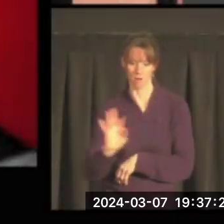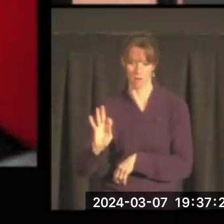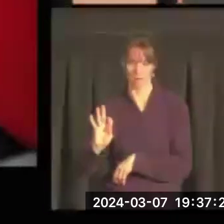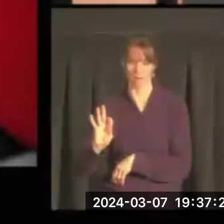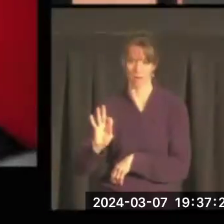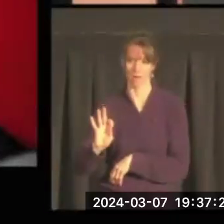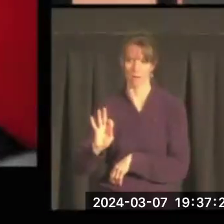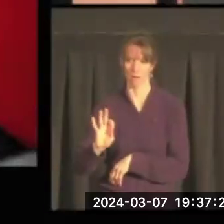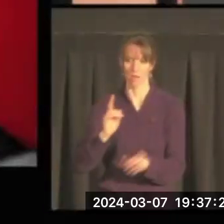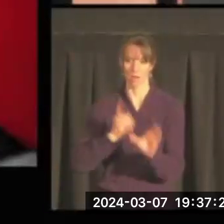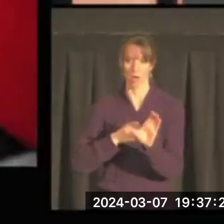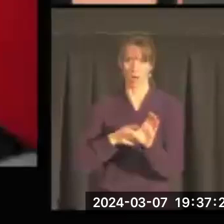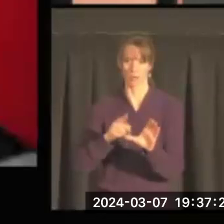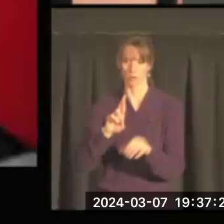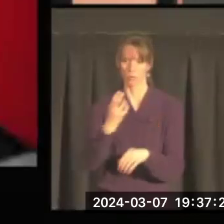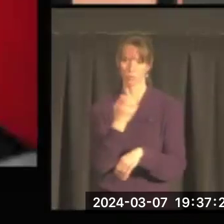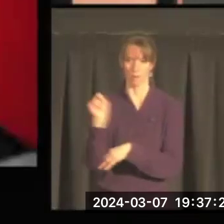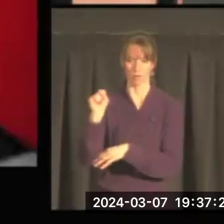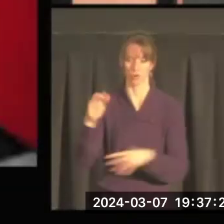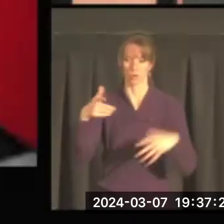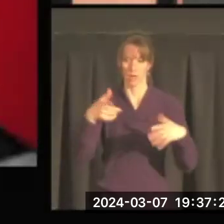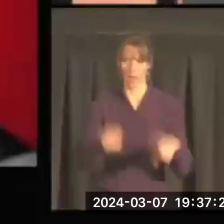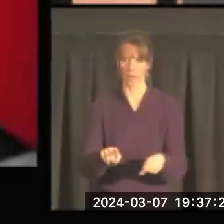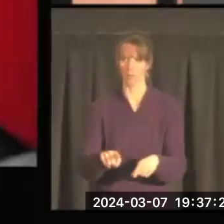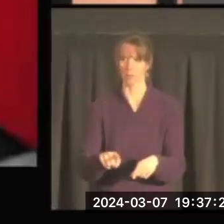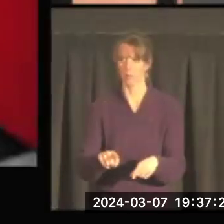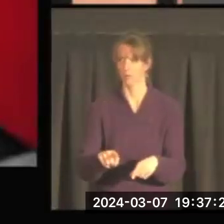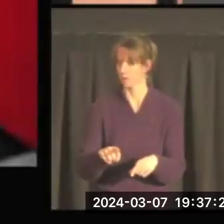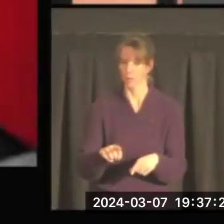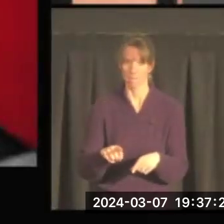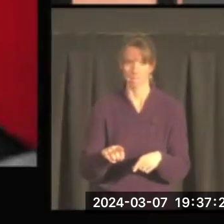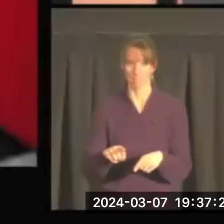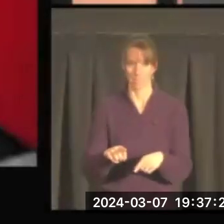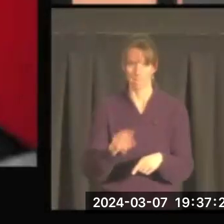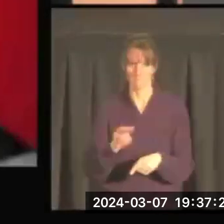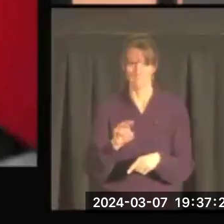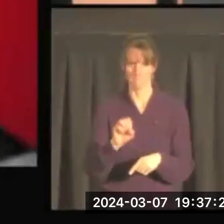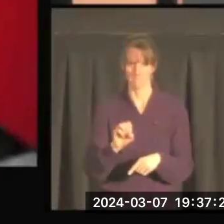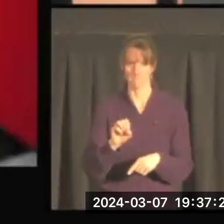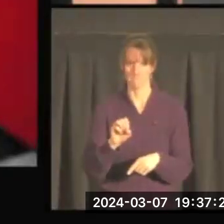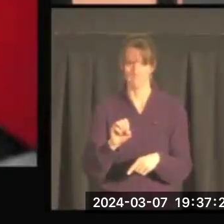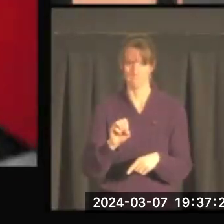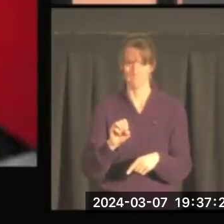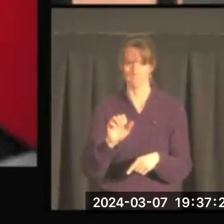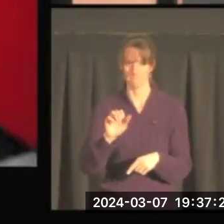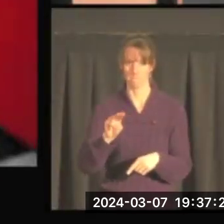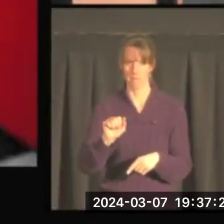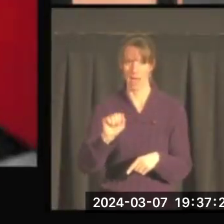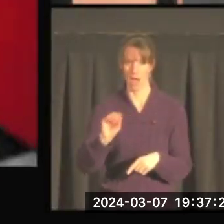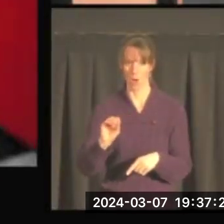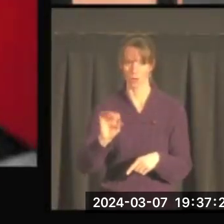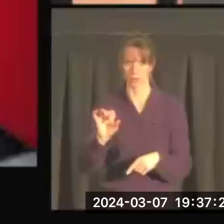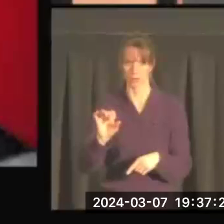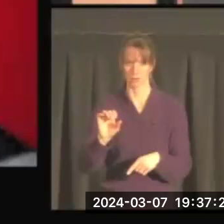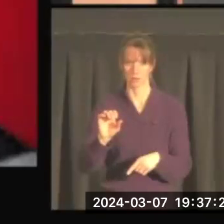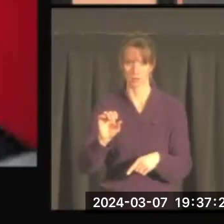Communist Revolution takes place. Mao Zedong comes into power, right? Launching Communist China. China.